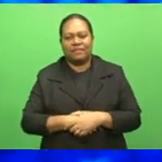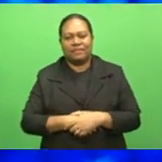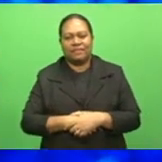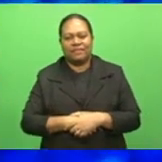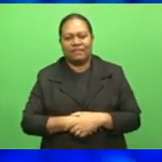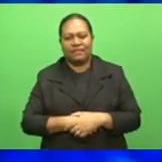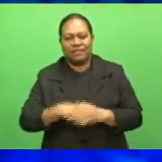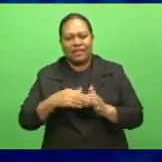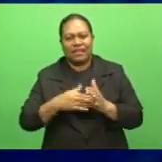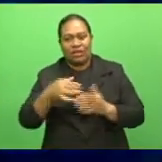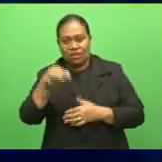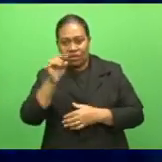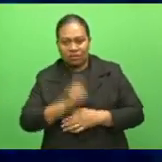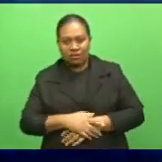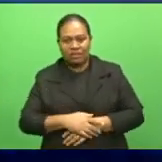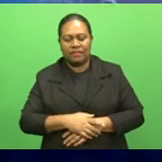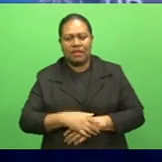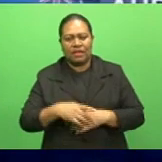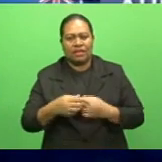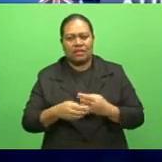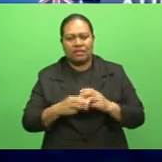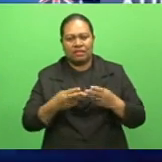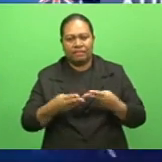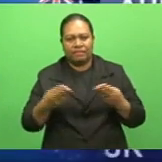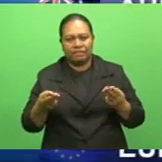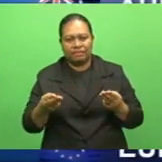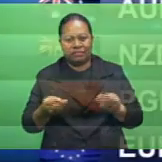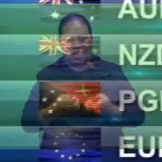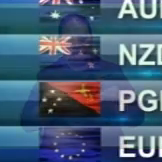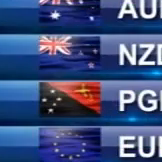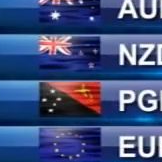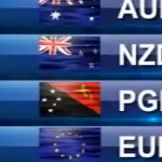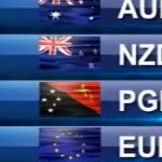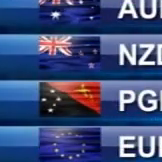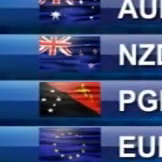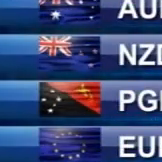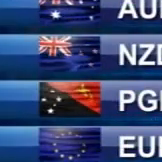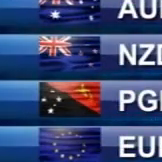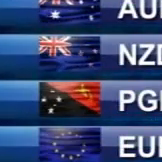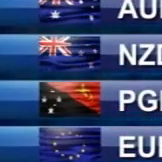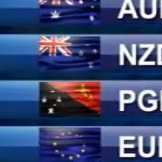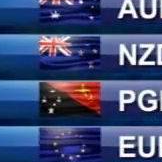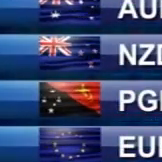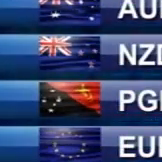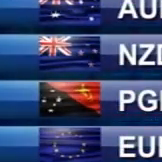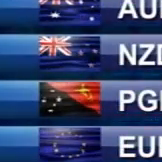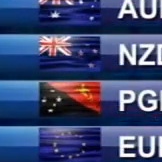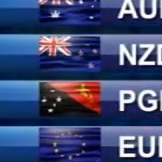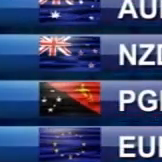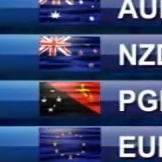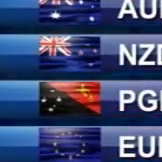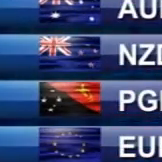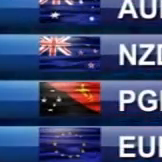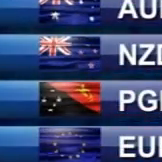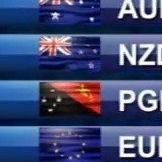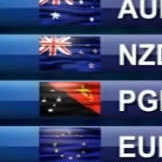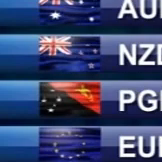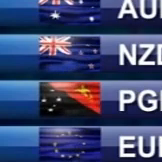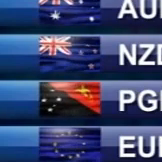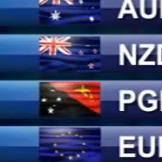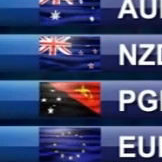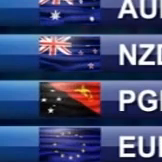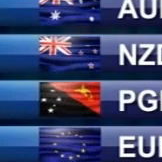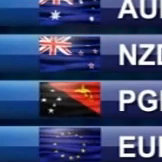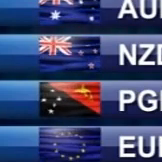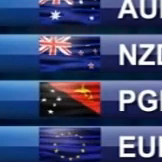Looking at today's local exchange rates as set this morning, a strong day for the Fijian sangomole. It rose against the Chinese yuan, the U.S.